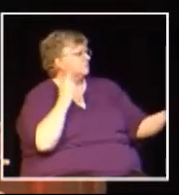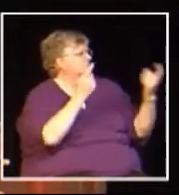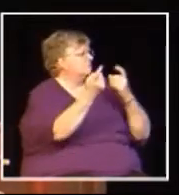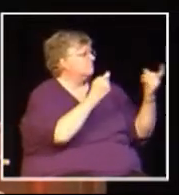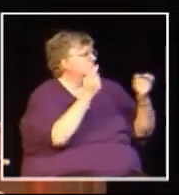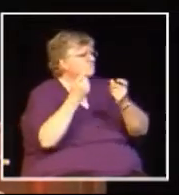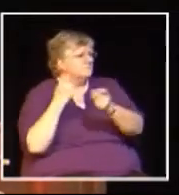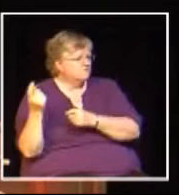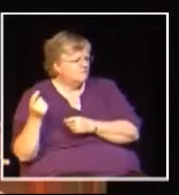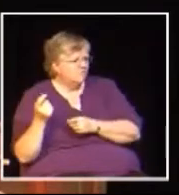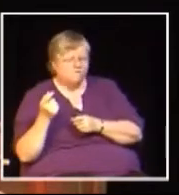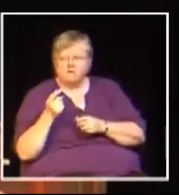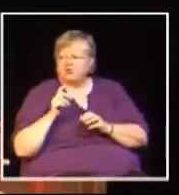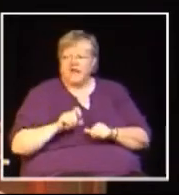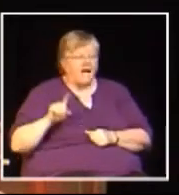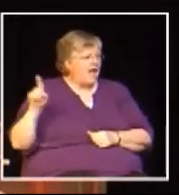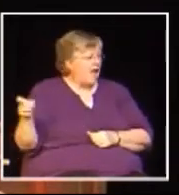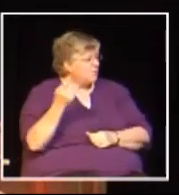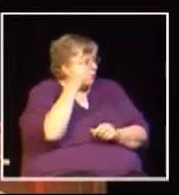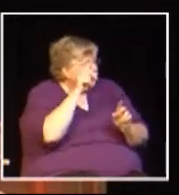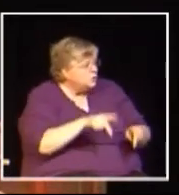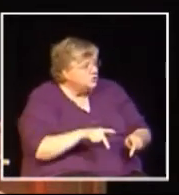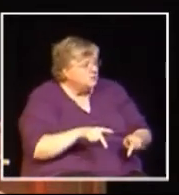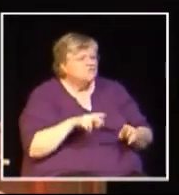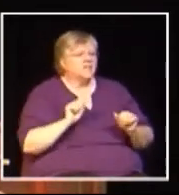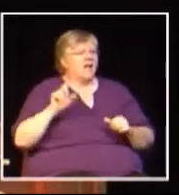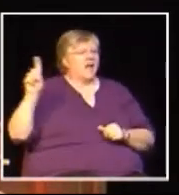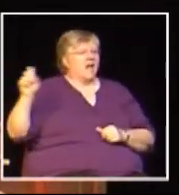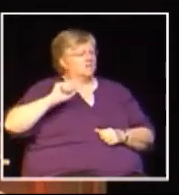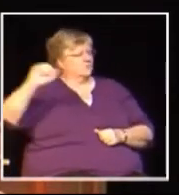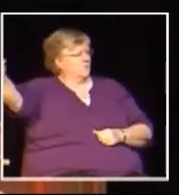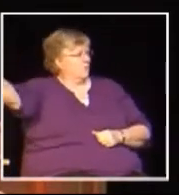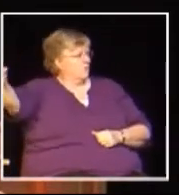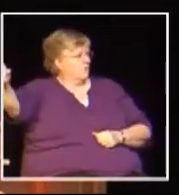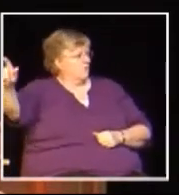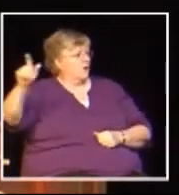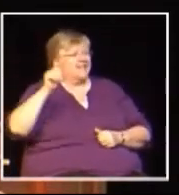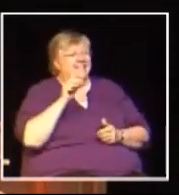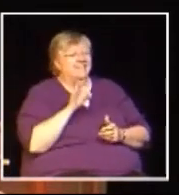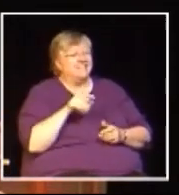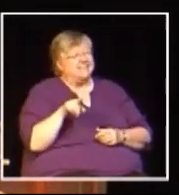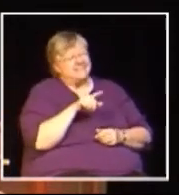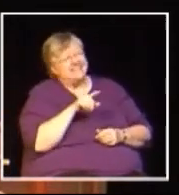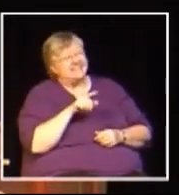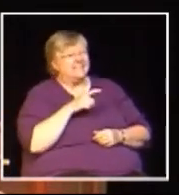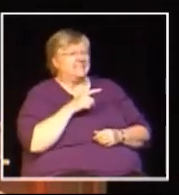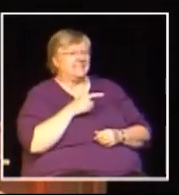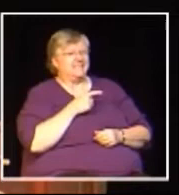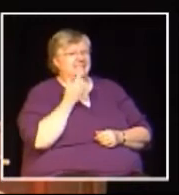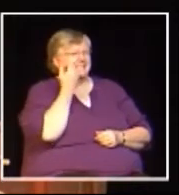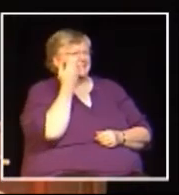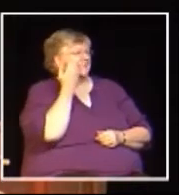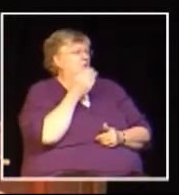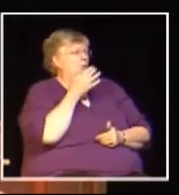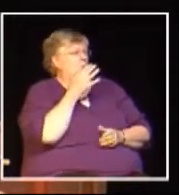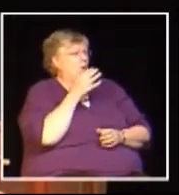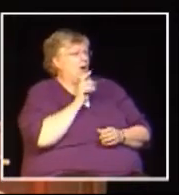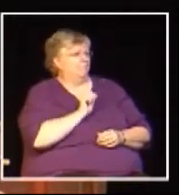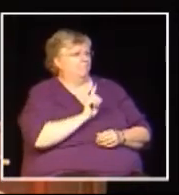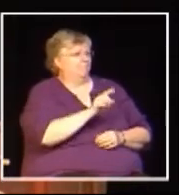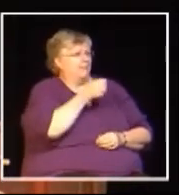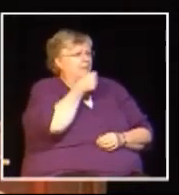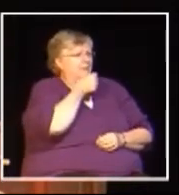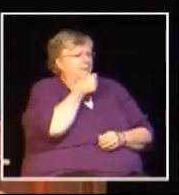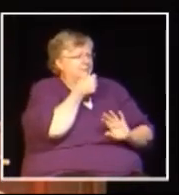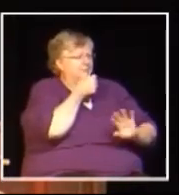presentations, then each side will provide a five-minute rebuttal. And then we'll proceed to questions from the audience here and online.